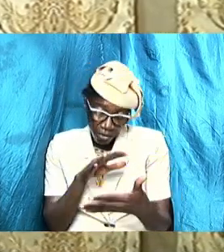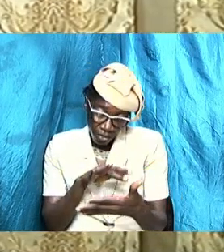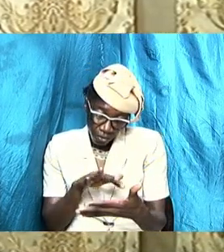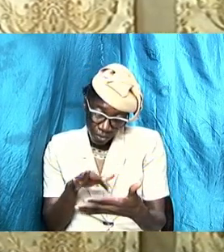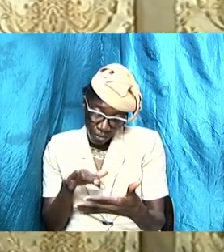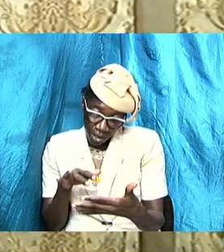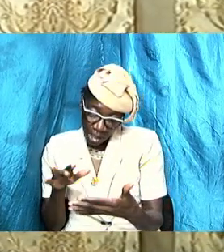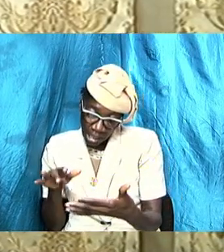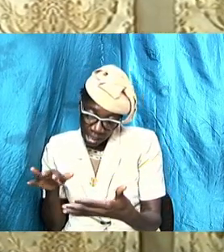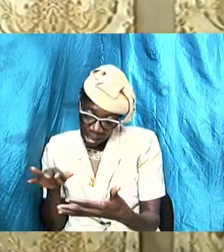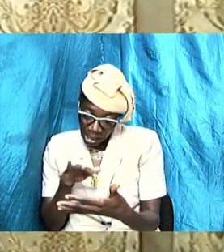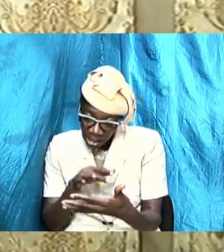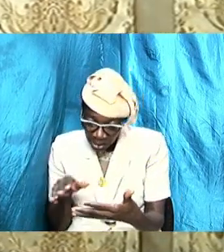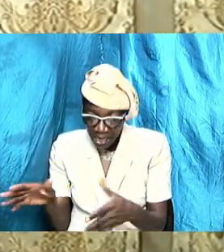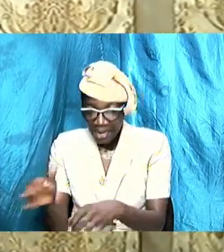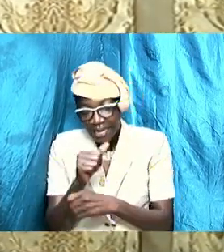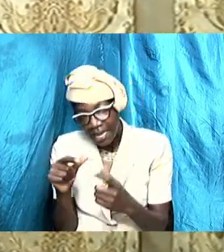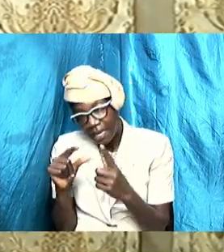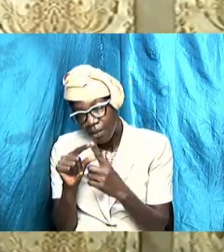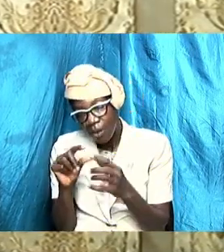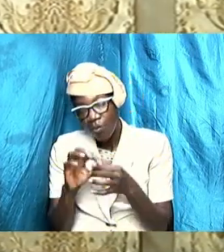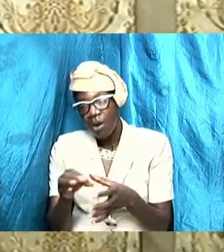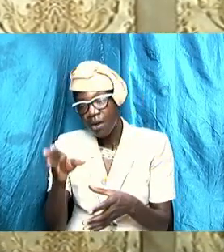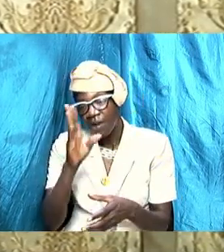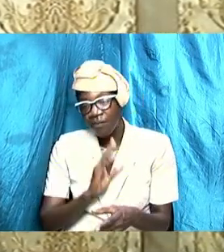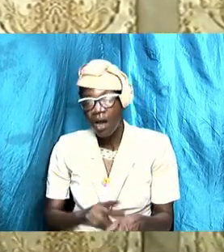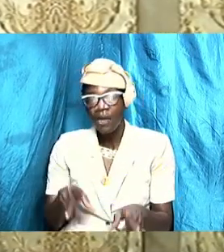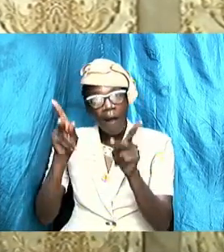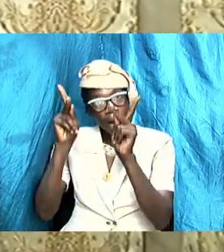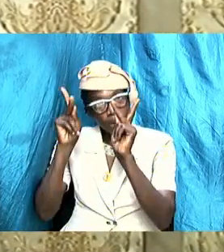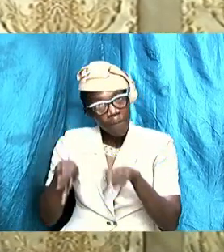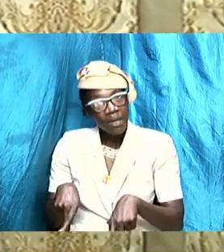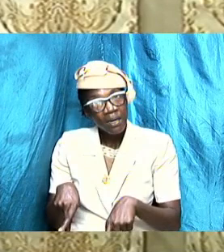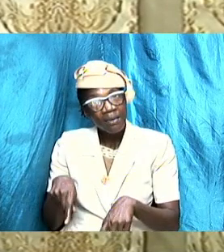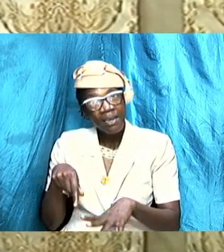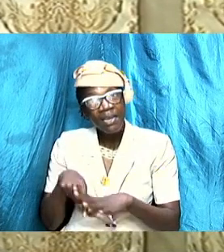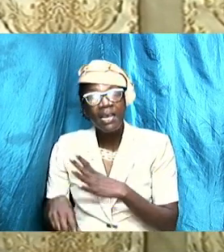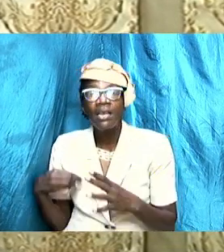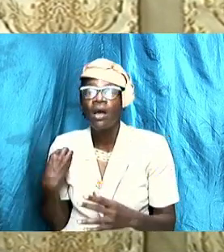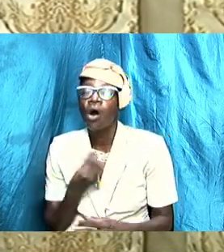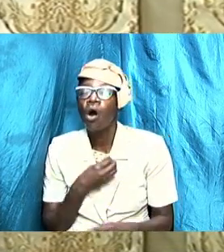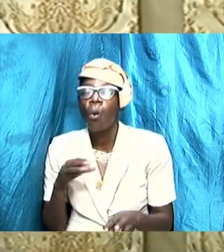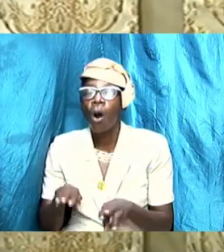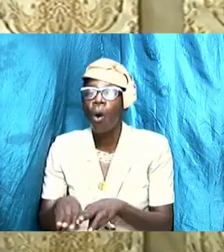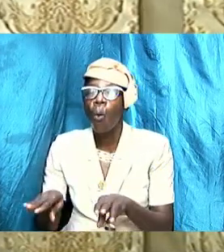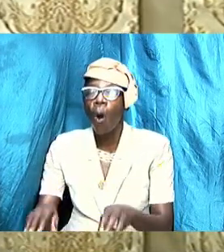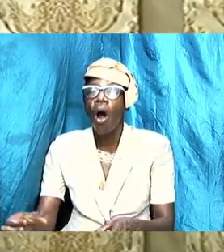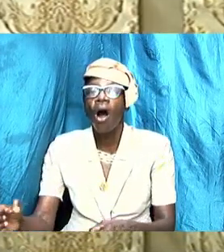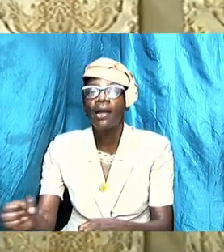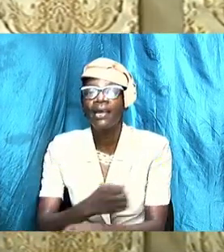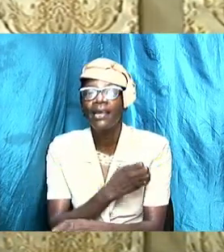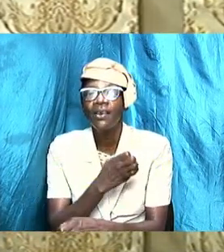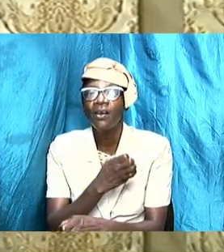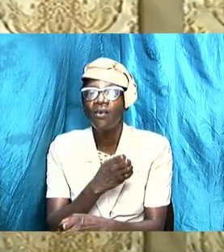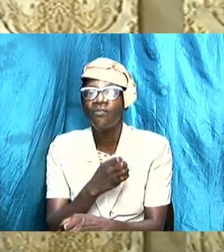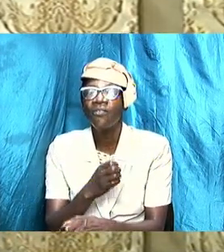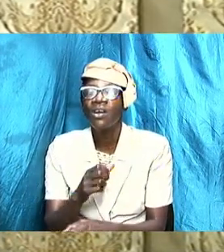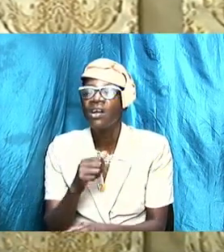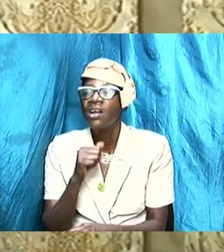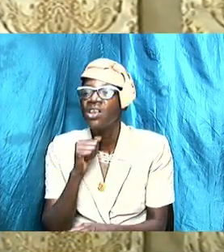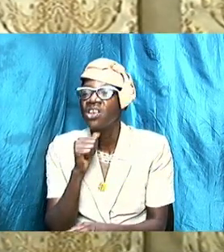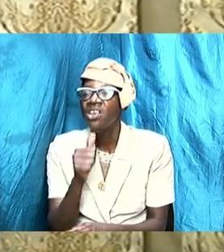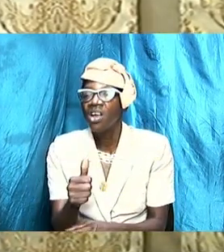Word of God personally into our walk enough. We have not.